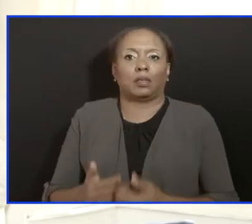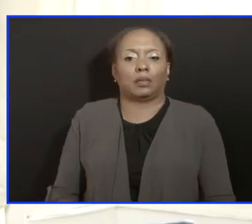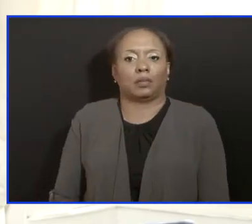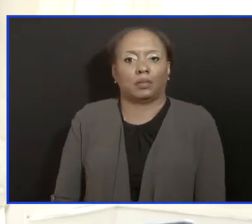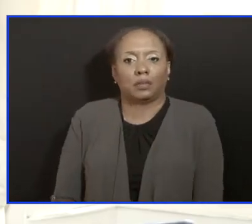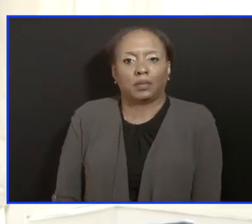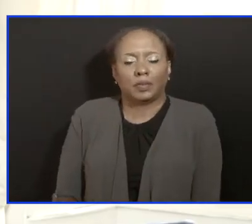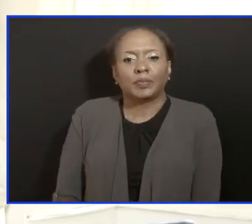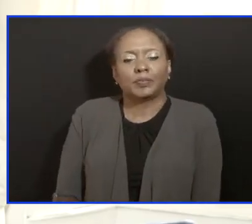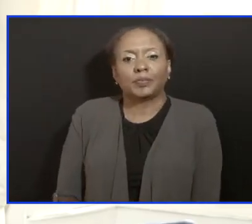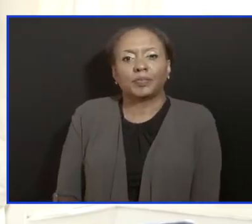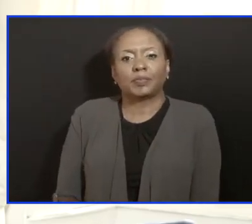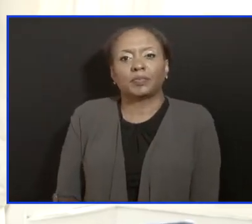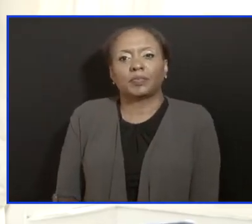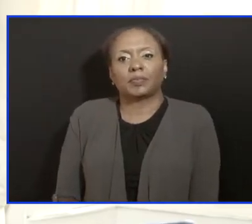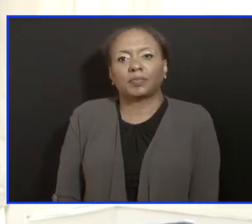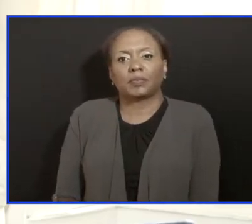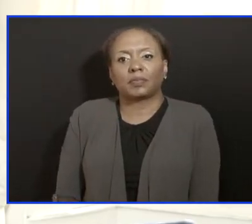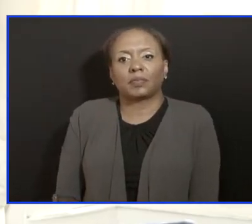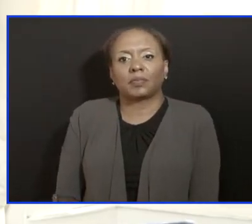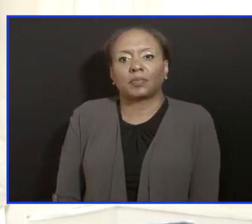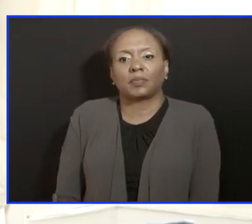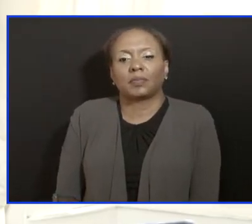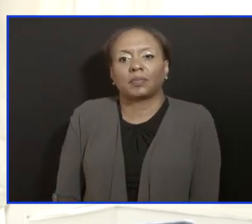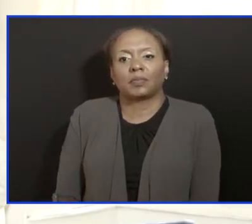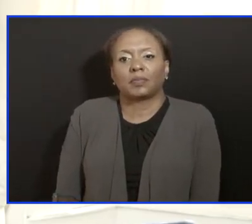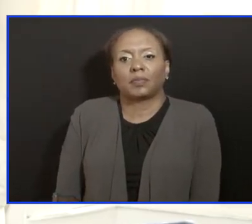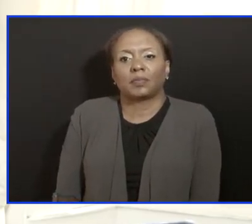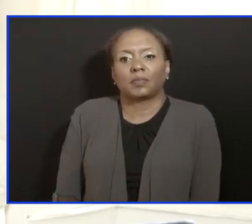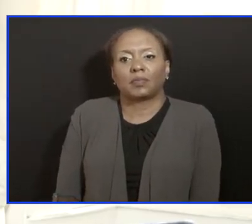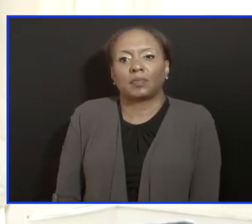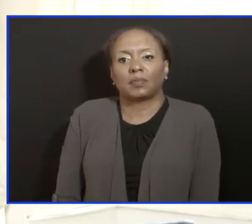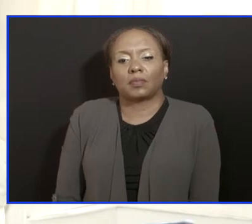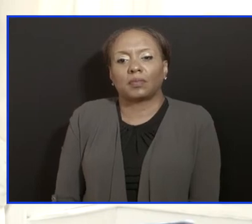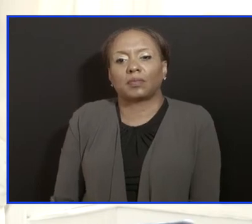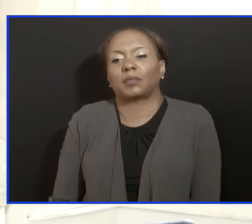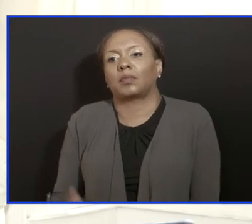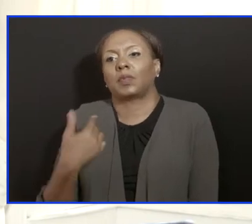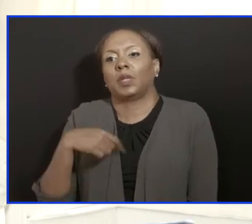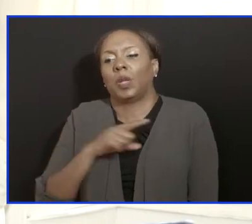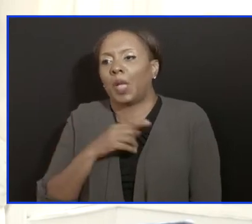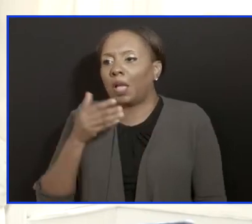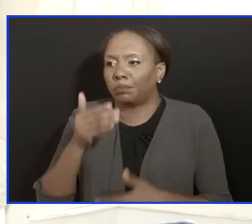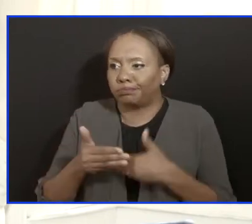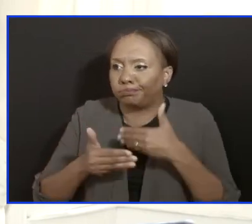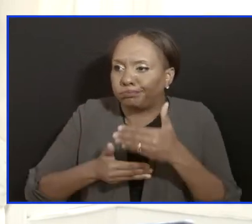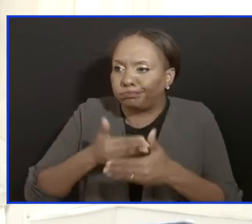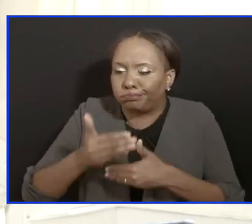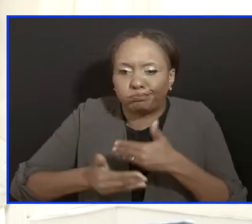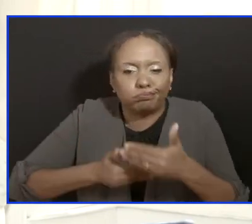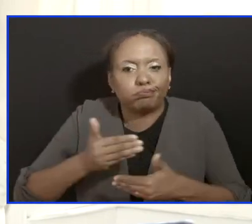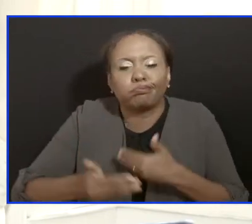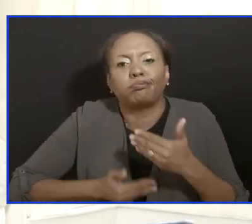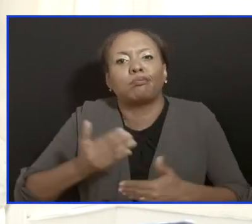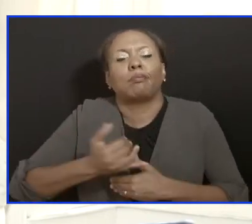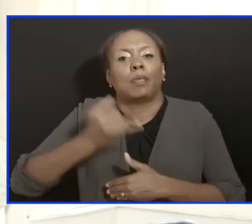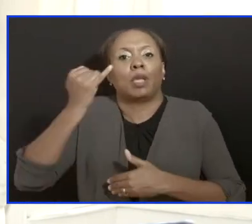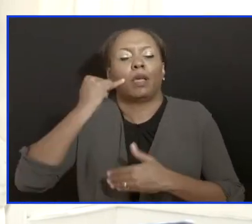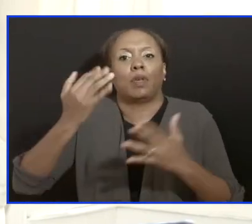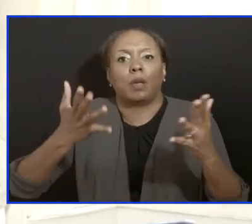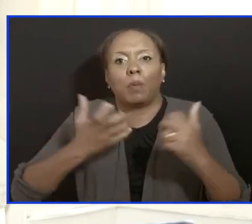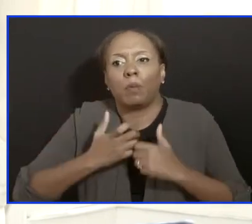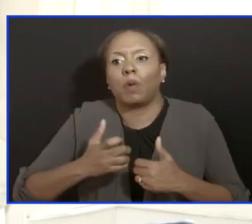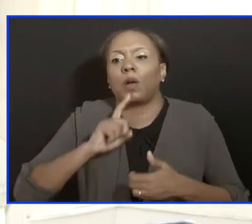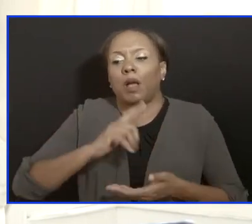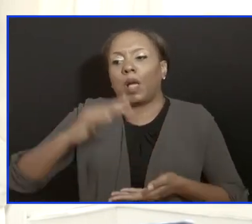using this opportunity again, again, as we go through the midst of the storm. If we really want to get to the eye of the storm and